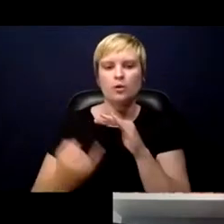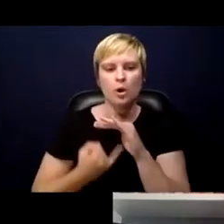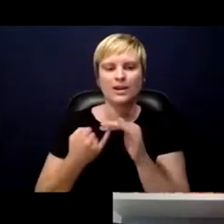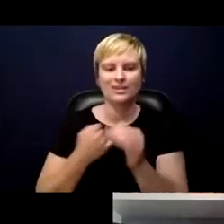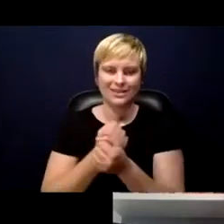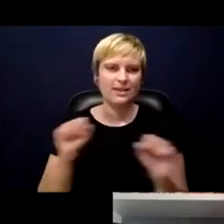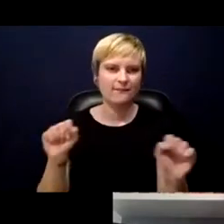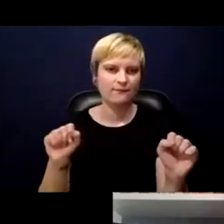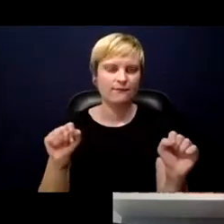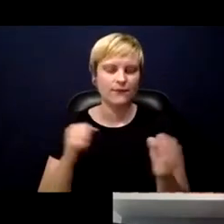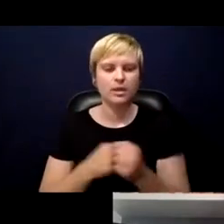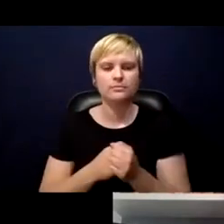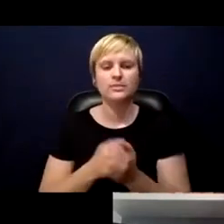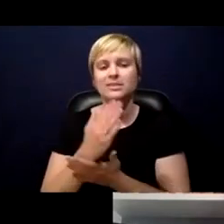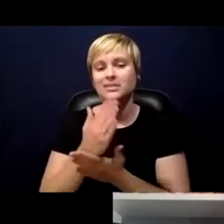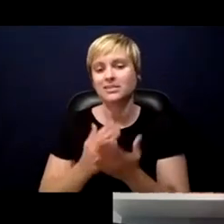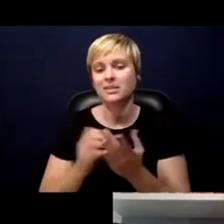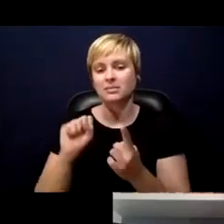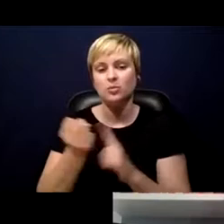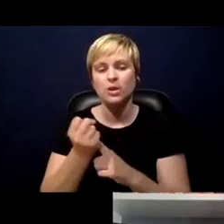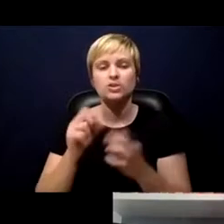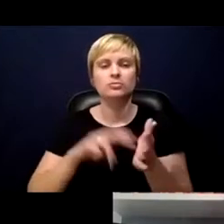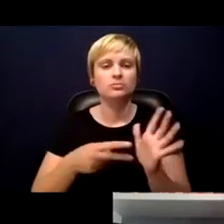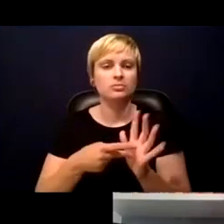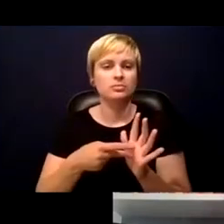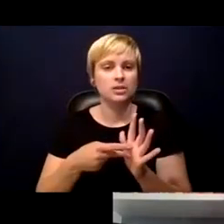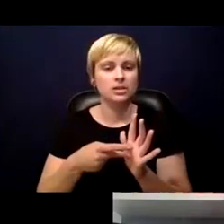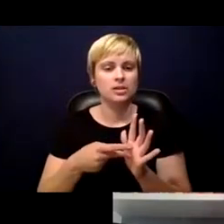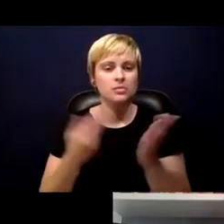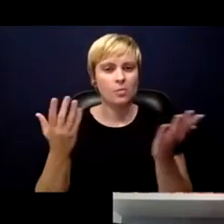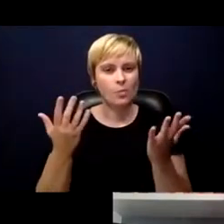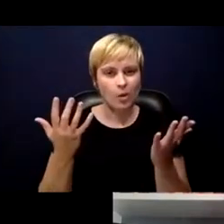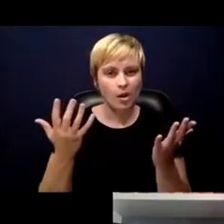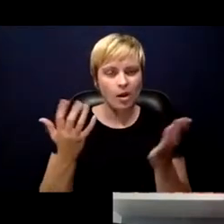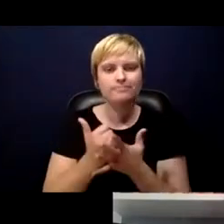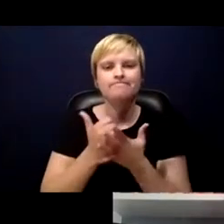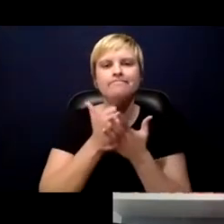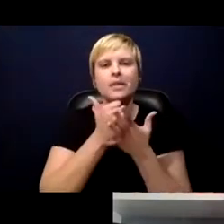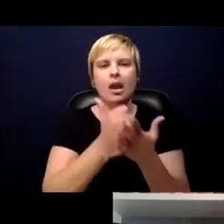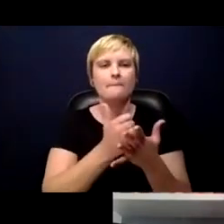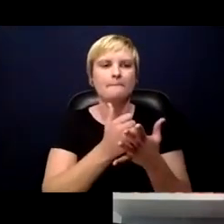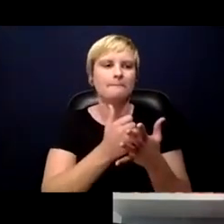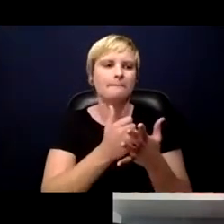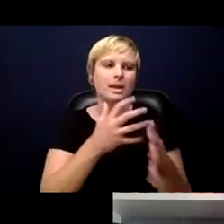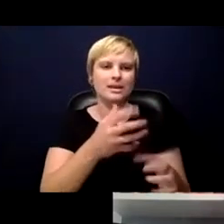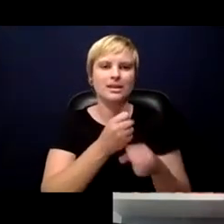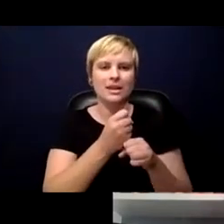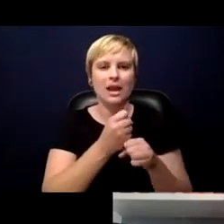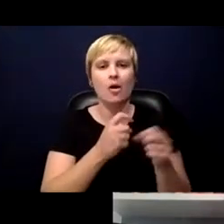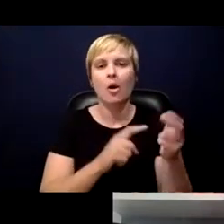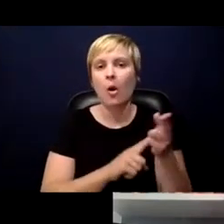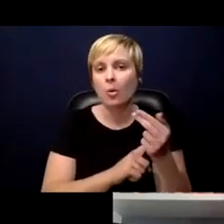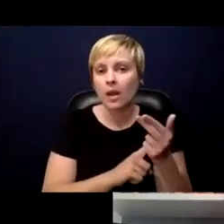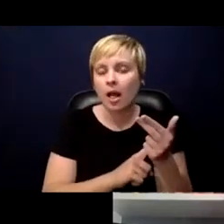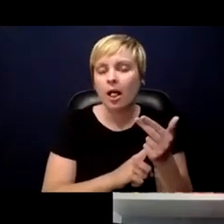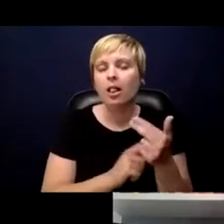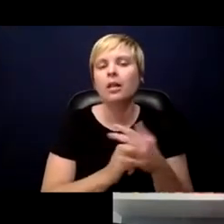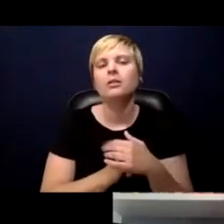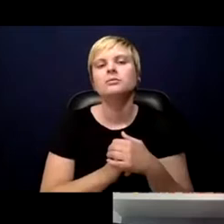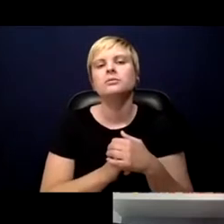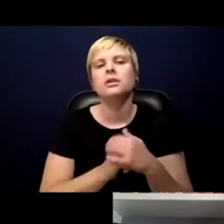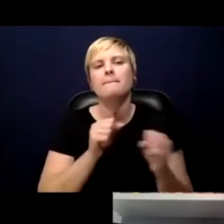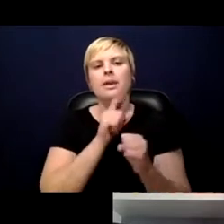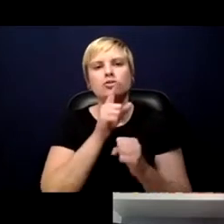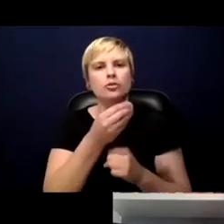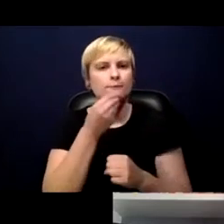safely. In some situations that means helping secure a hotel stay or make sure that food is